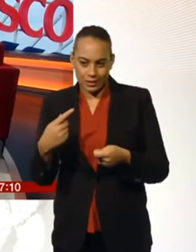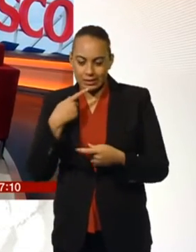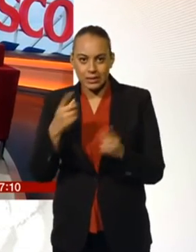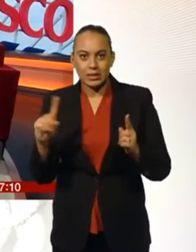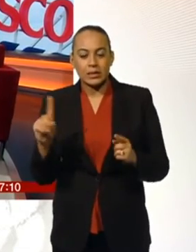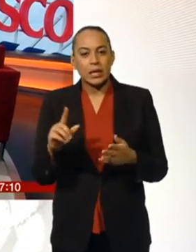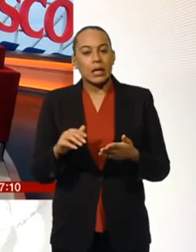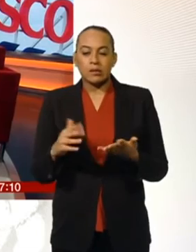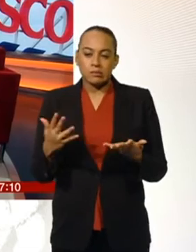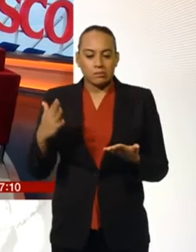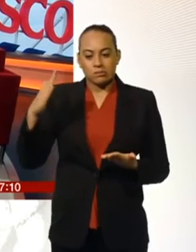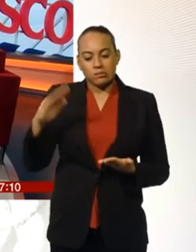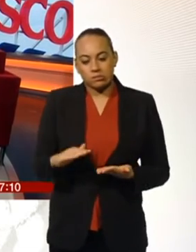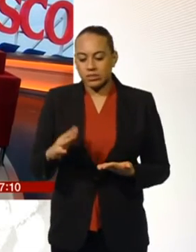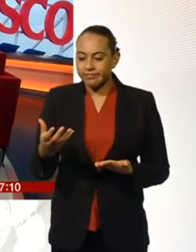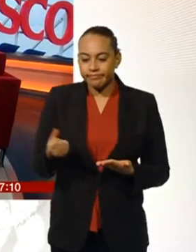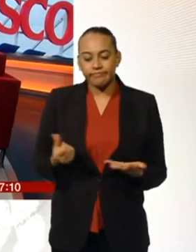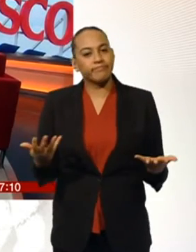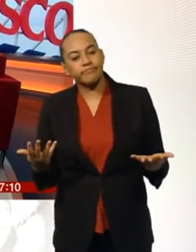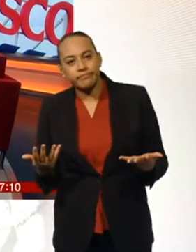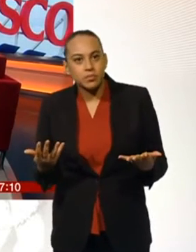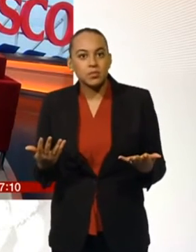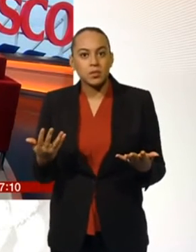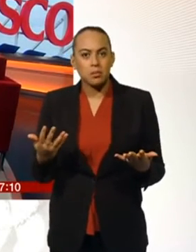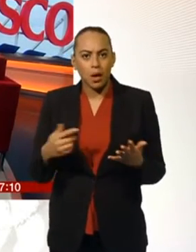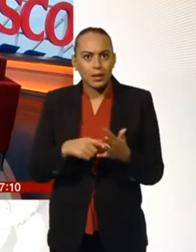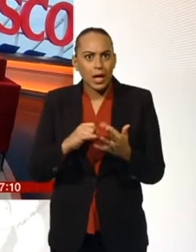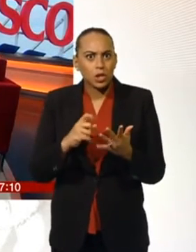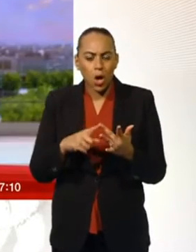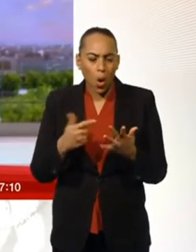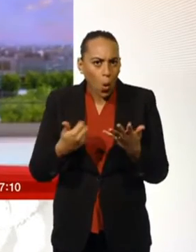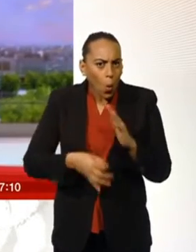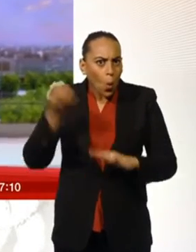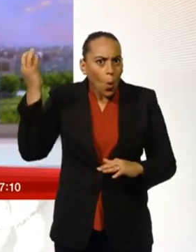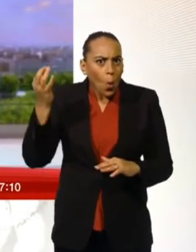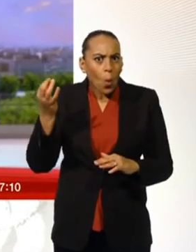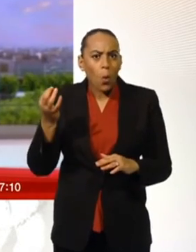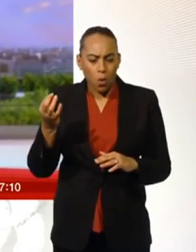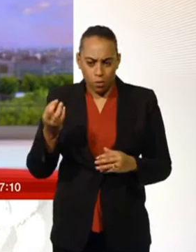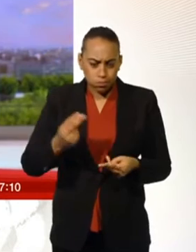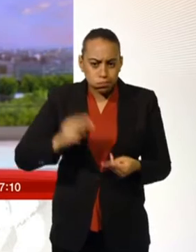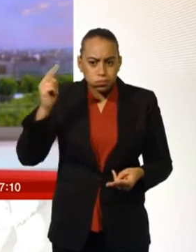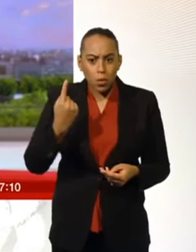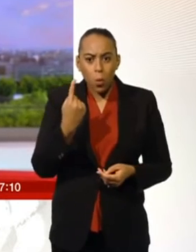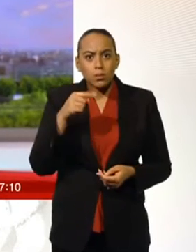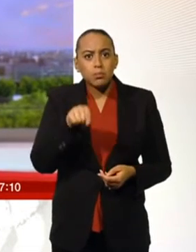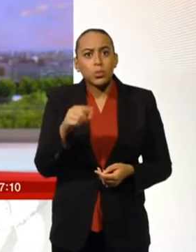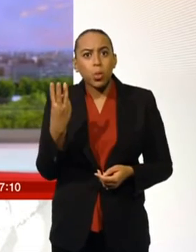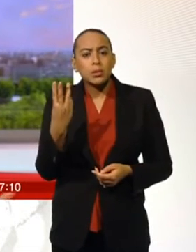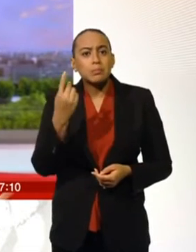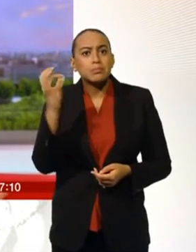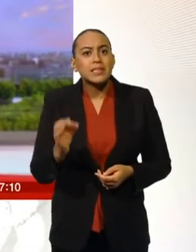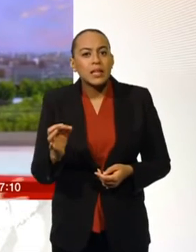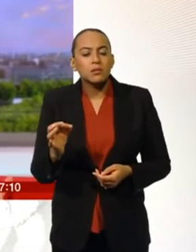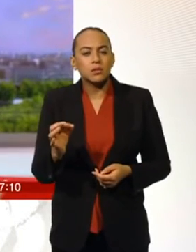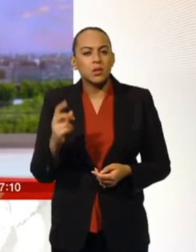saying, which is that sales are down. But actually sales were up for them over Christmas and not just by a tiny bit, by 1.3%, which doesn't